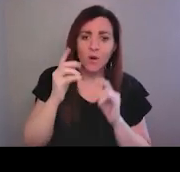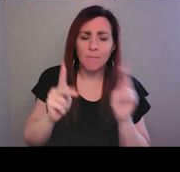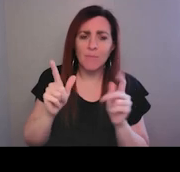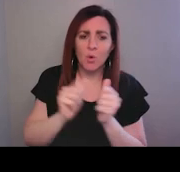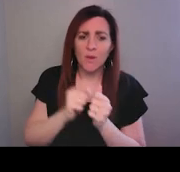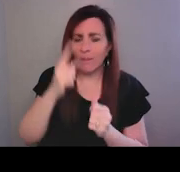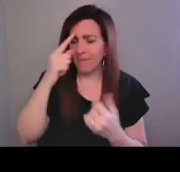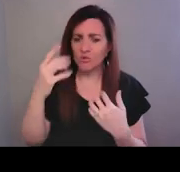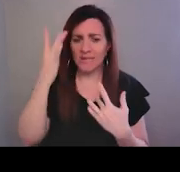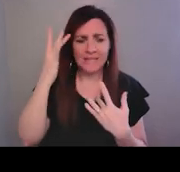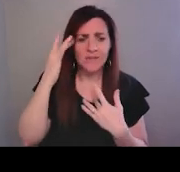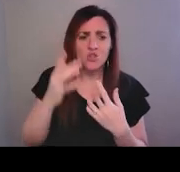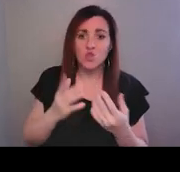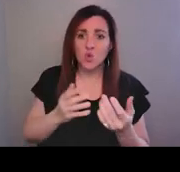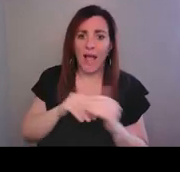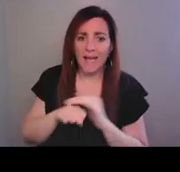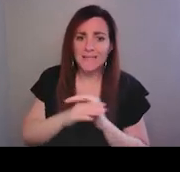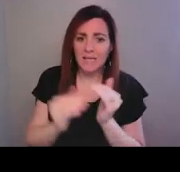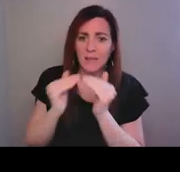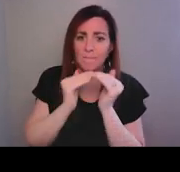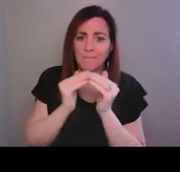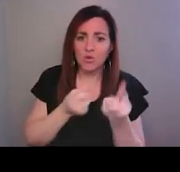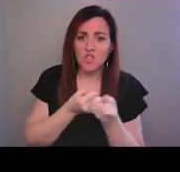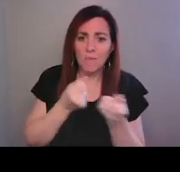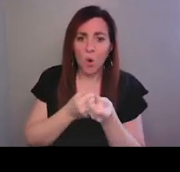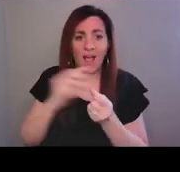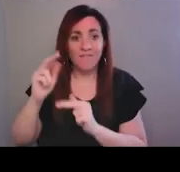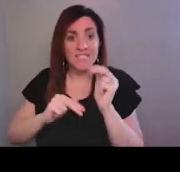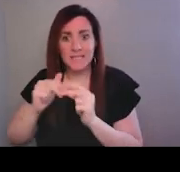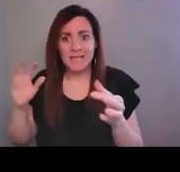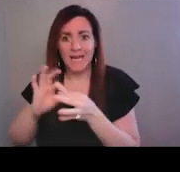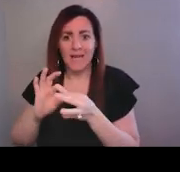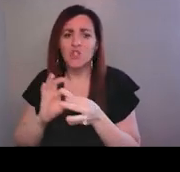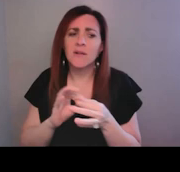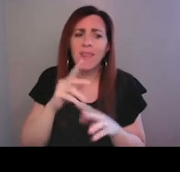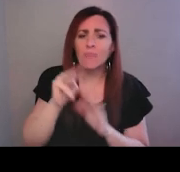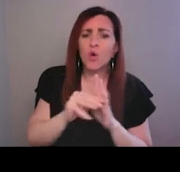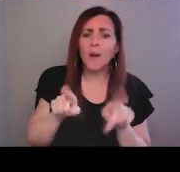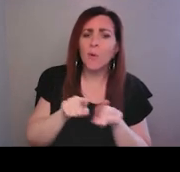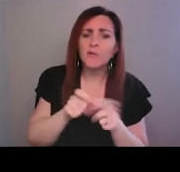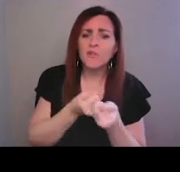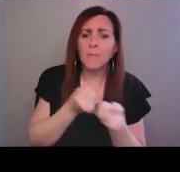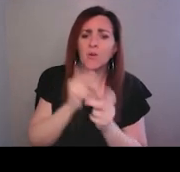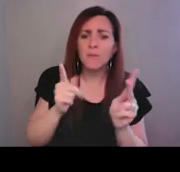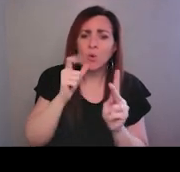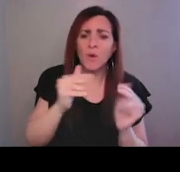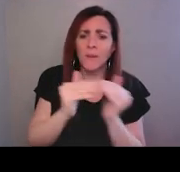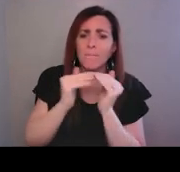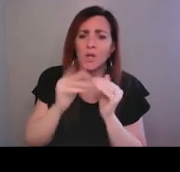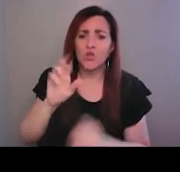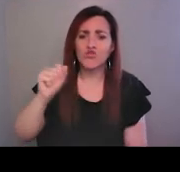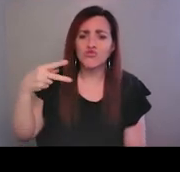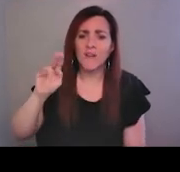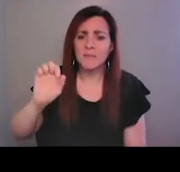social connections. And that facility also, or that program also supports the individuals that are in the peer respite program.